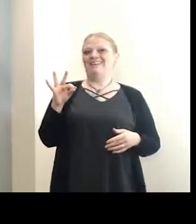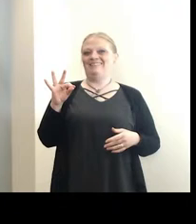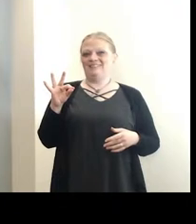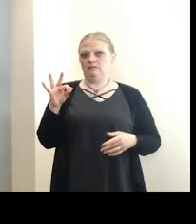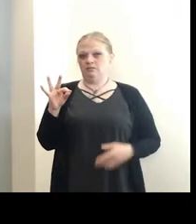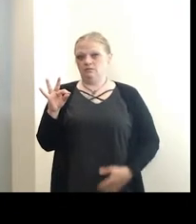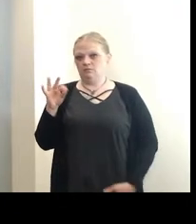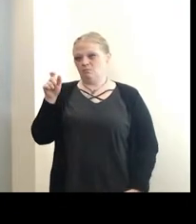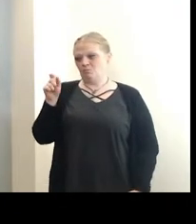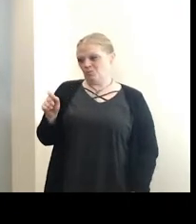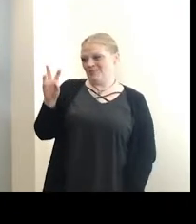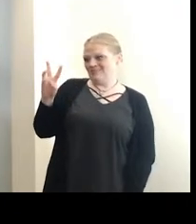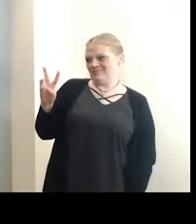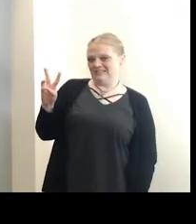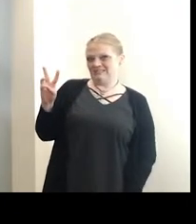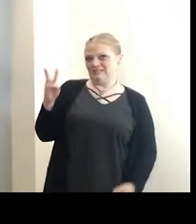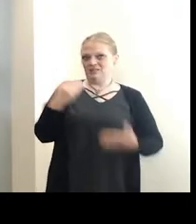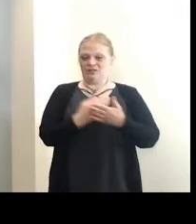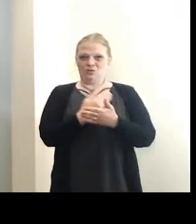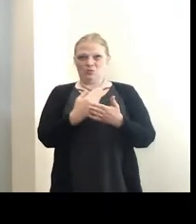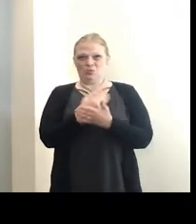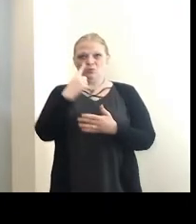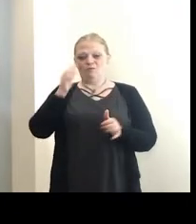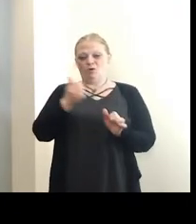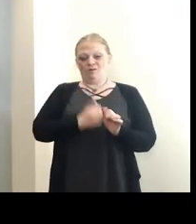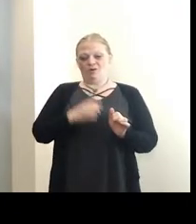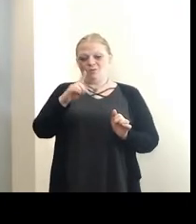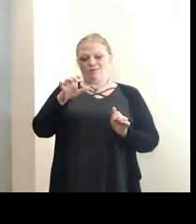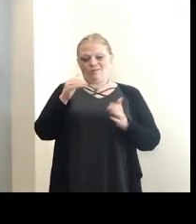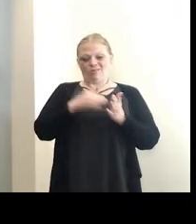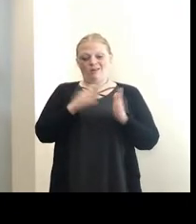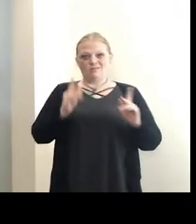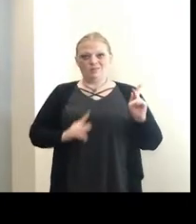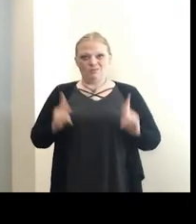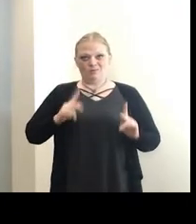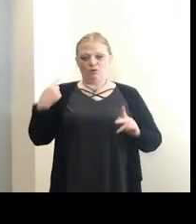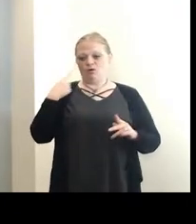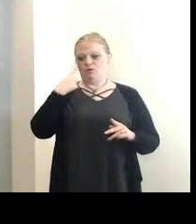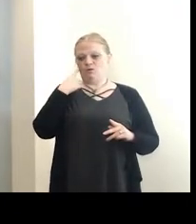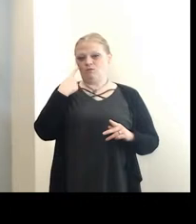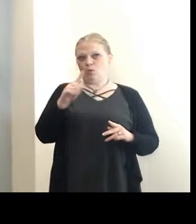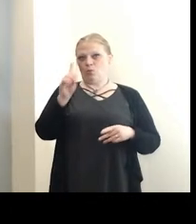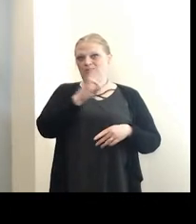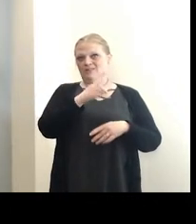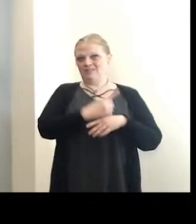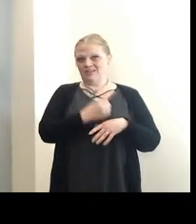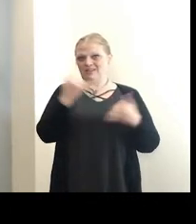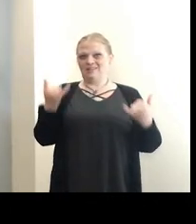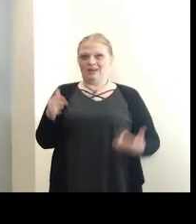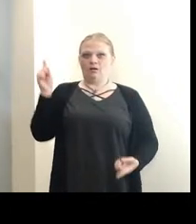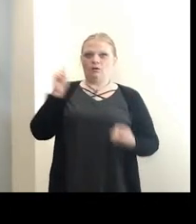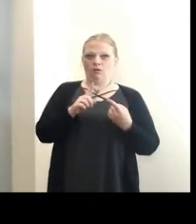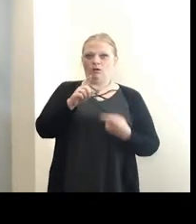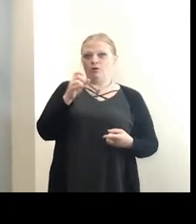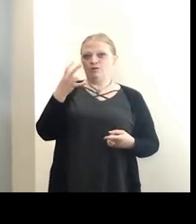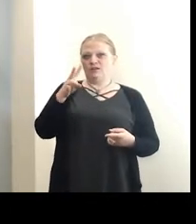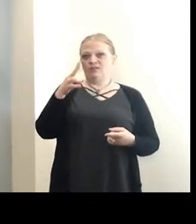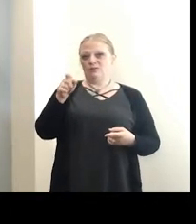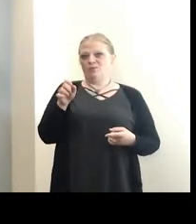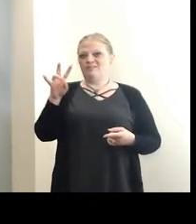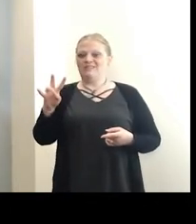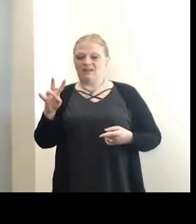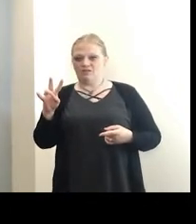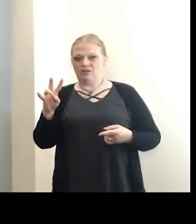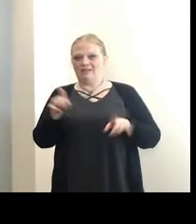.6 new cases for every 100,000 people over a seven-day period. That's gone down to 117.7 as of the